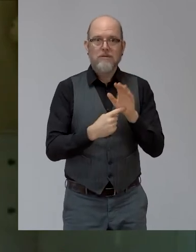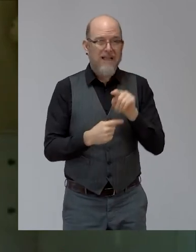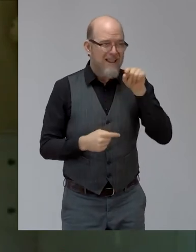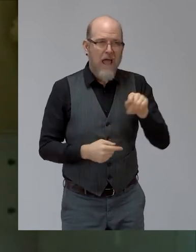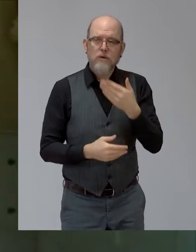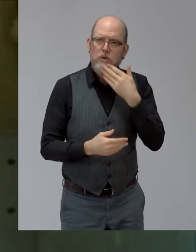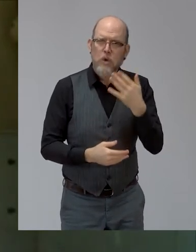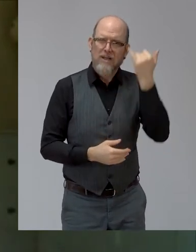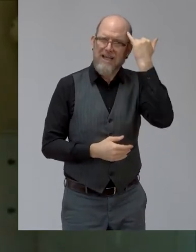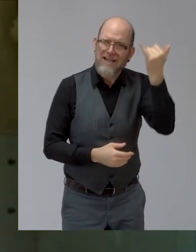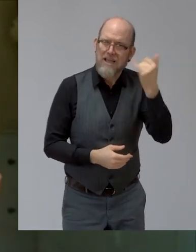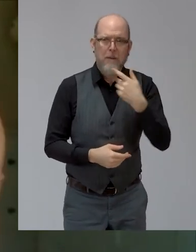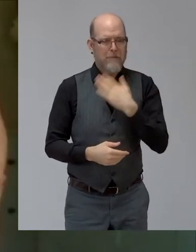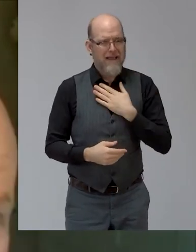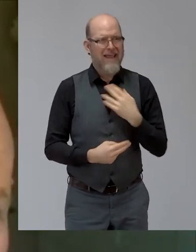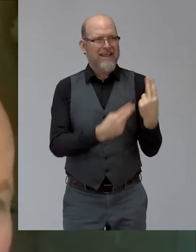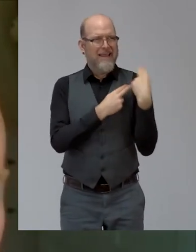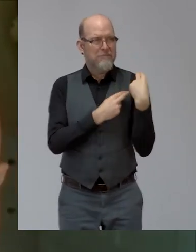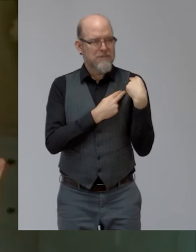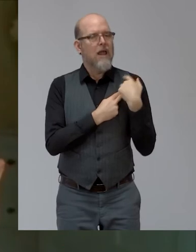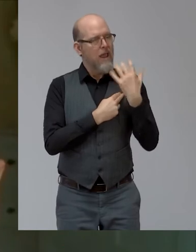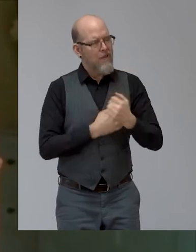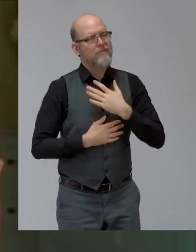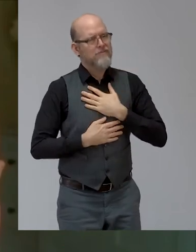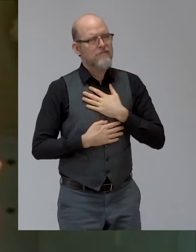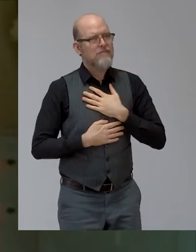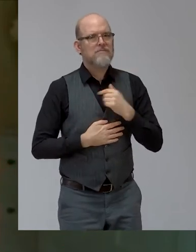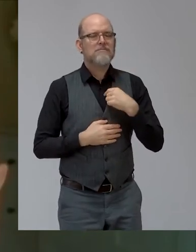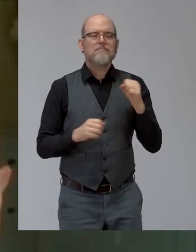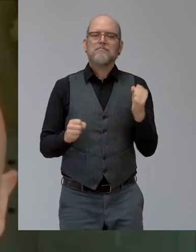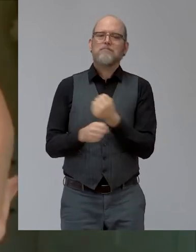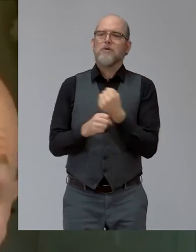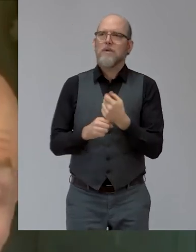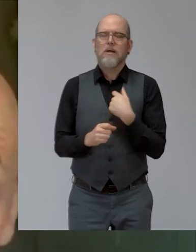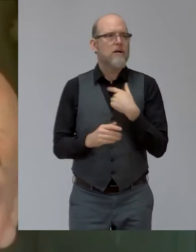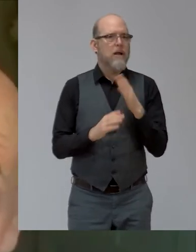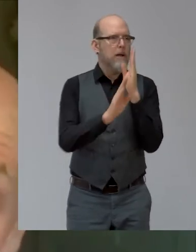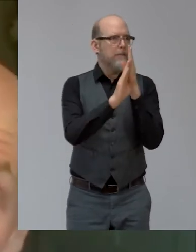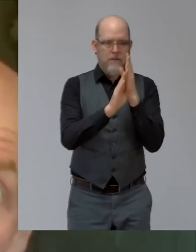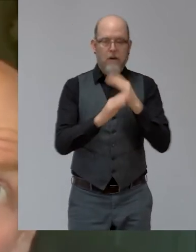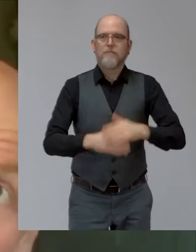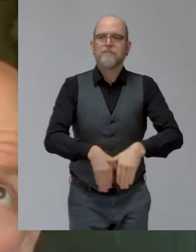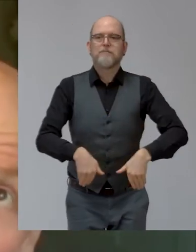as well. I mean, there was no way I could hide this anyway, for obvious reasons. I've got a wheelchair under me, but,